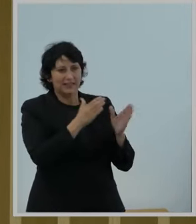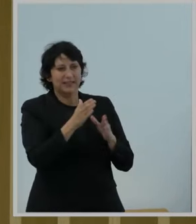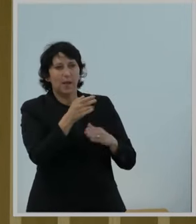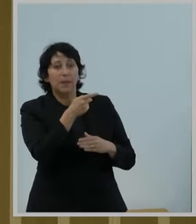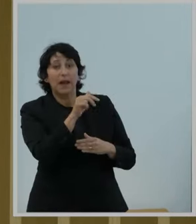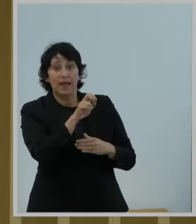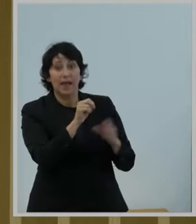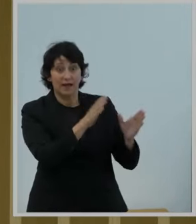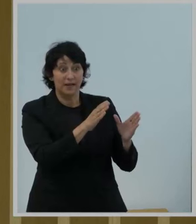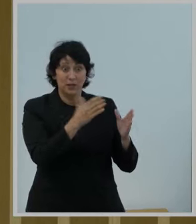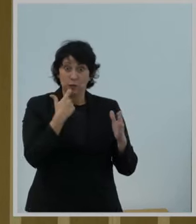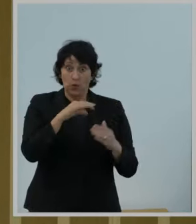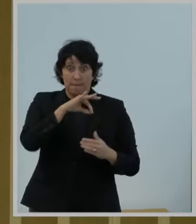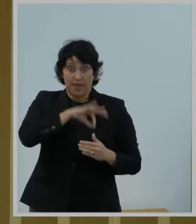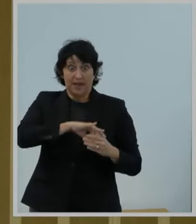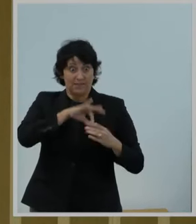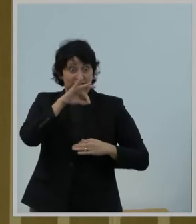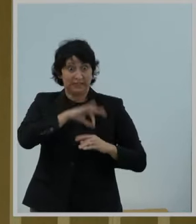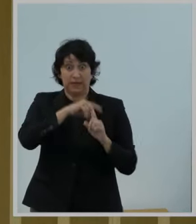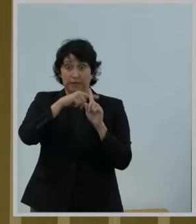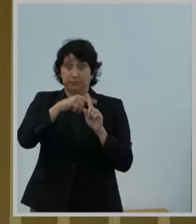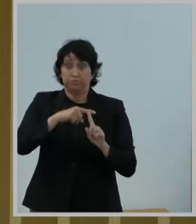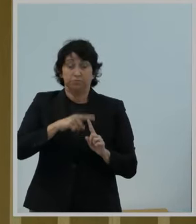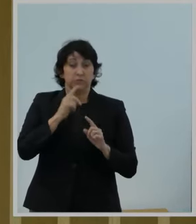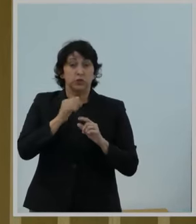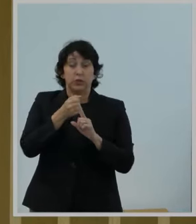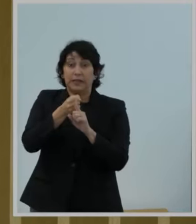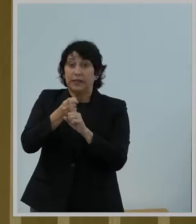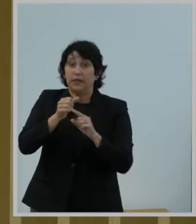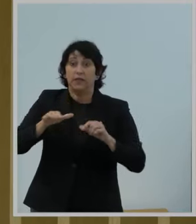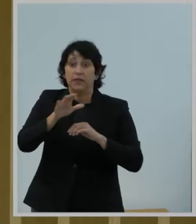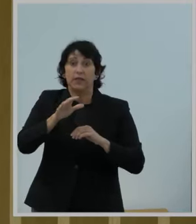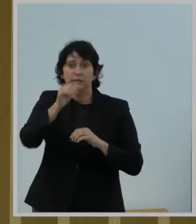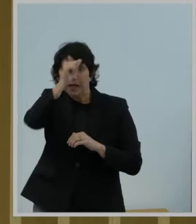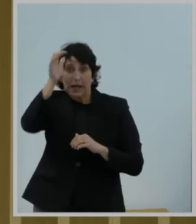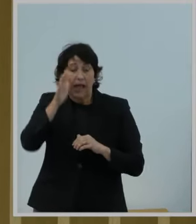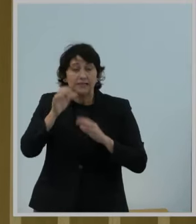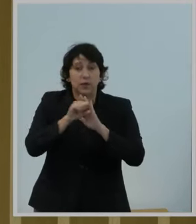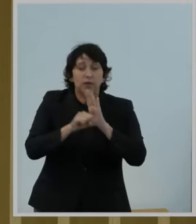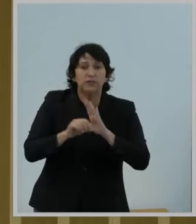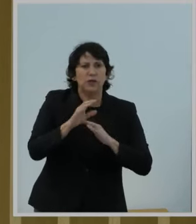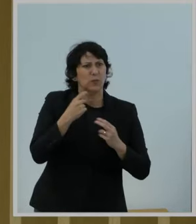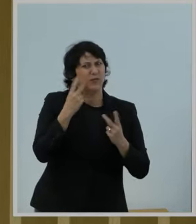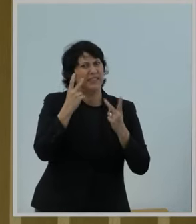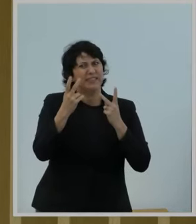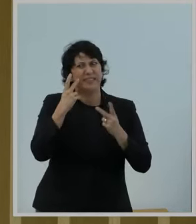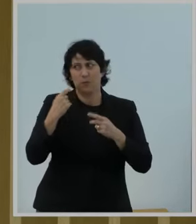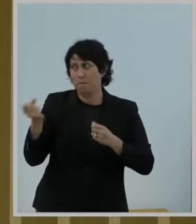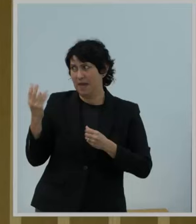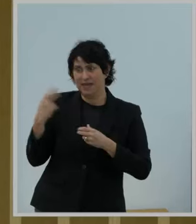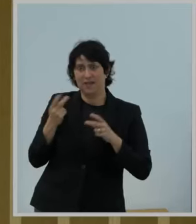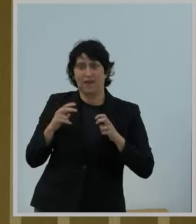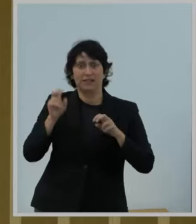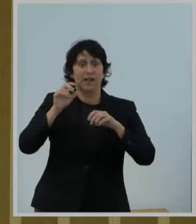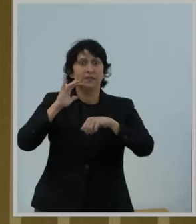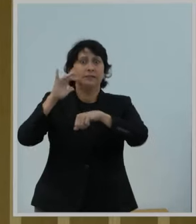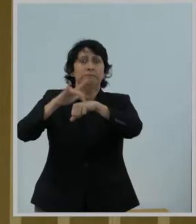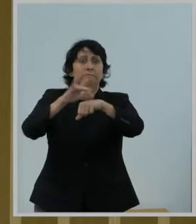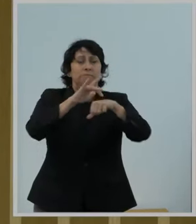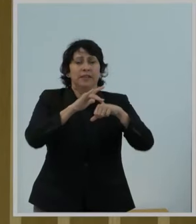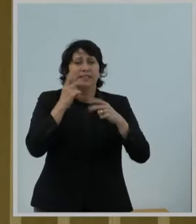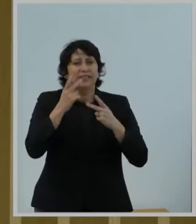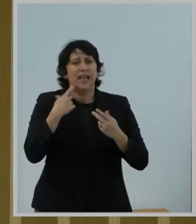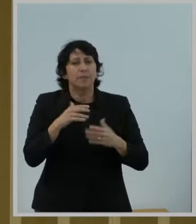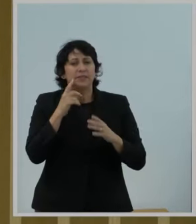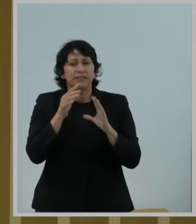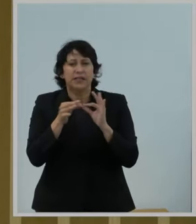We're seeing a lot of benefits beyond that as well throughout the state, as many of us have seen on our travels. And so I'm glad that we're seeking comment today on how we can